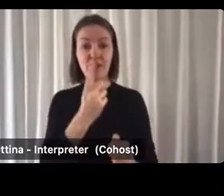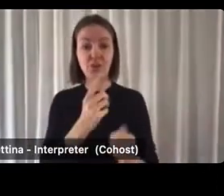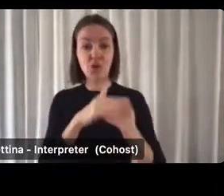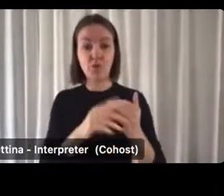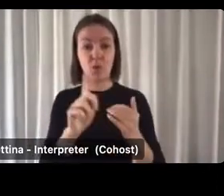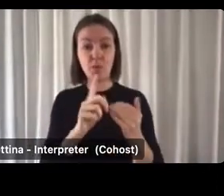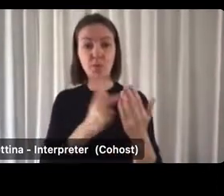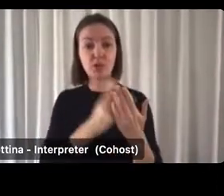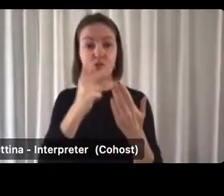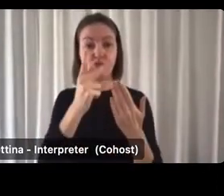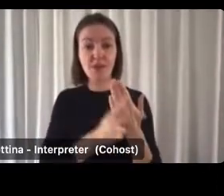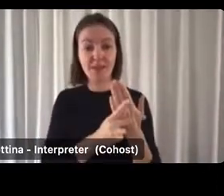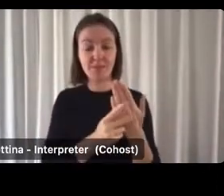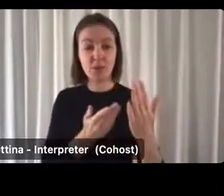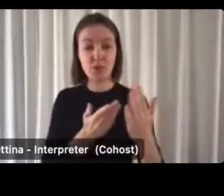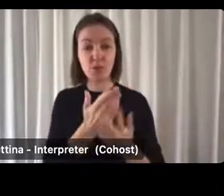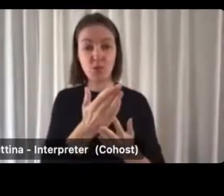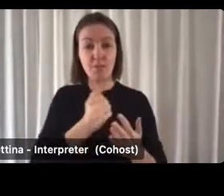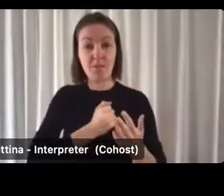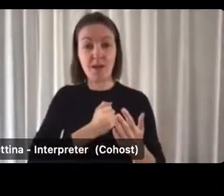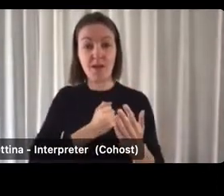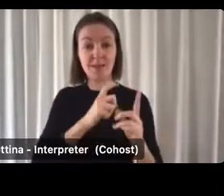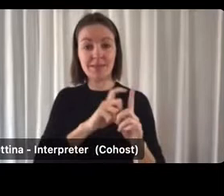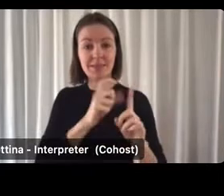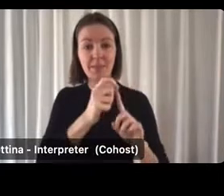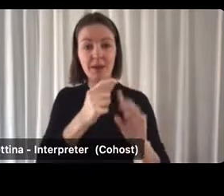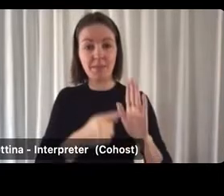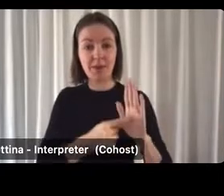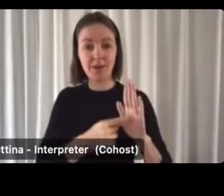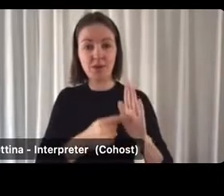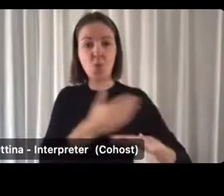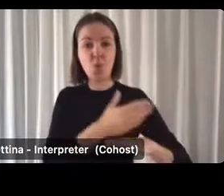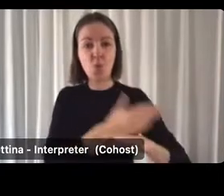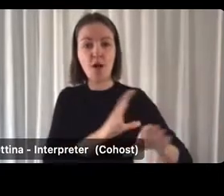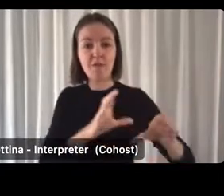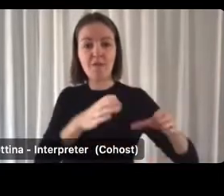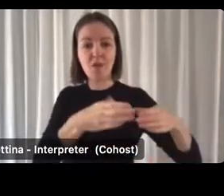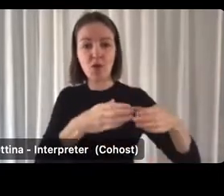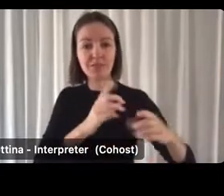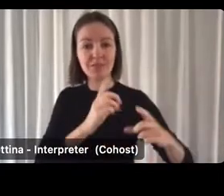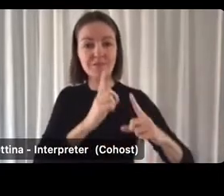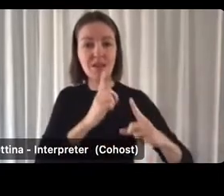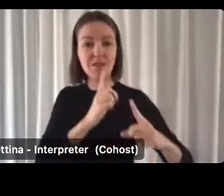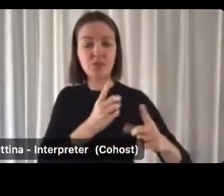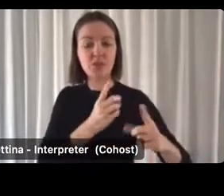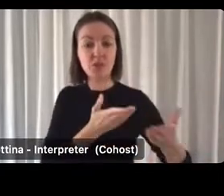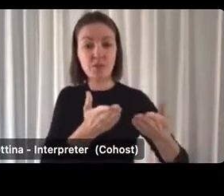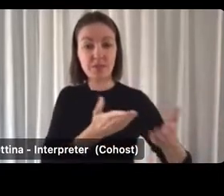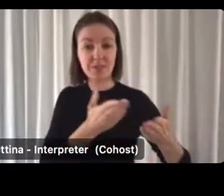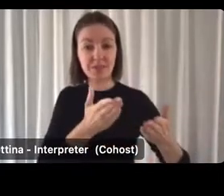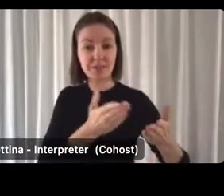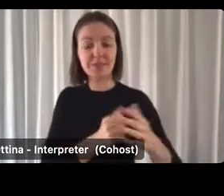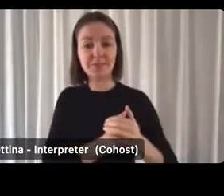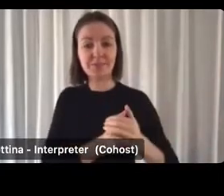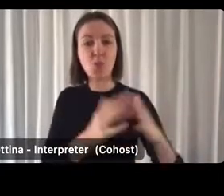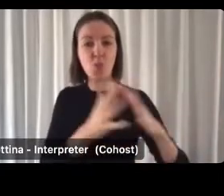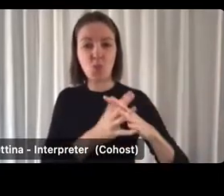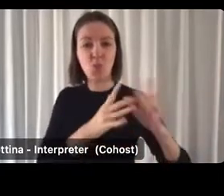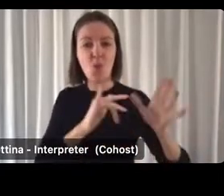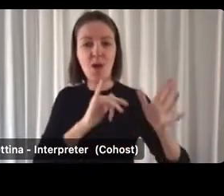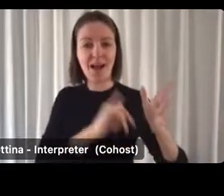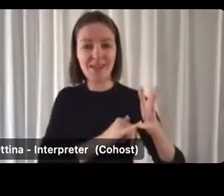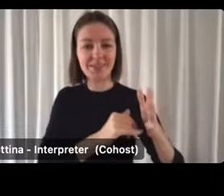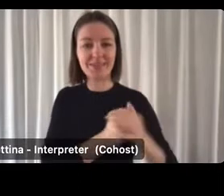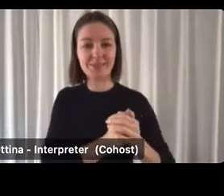run through my department including the Workforce Advisory Service or the WAAS, the Aged Care